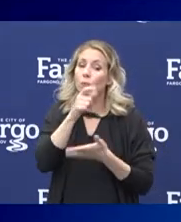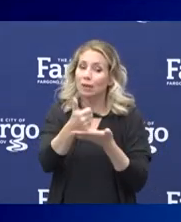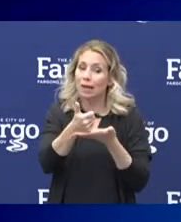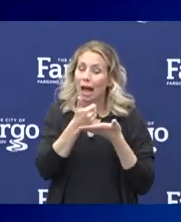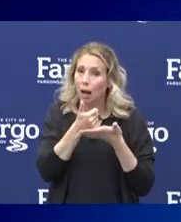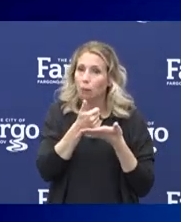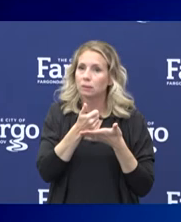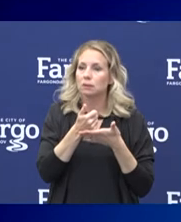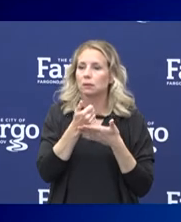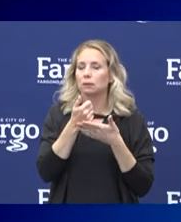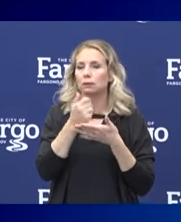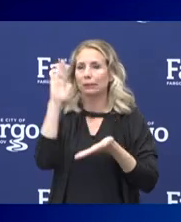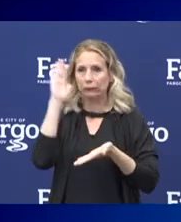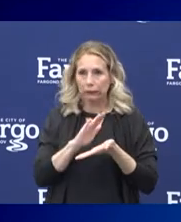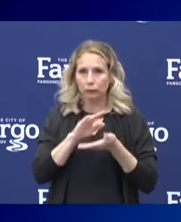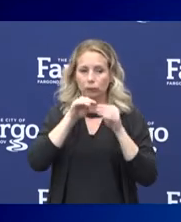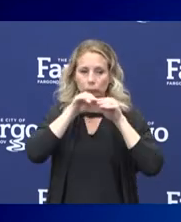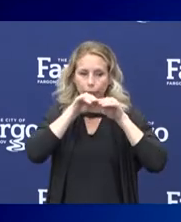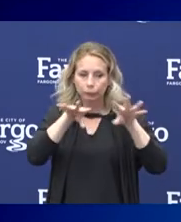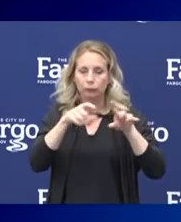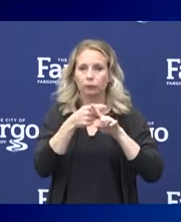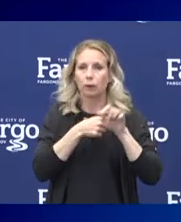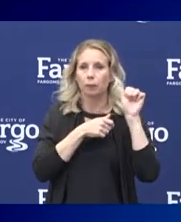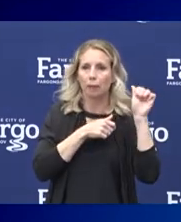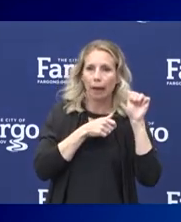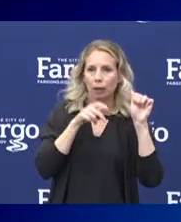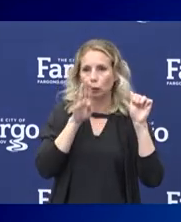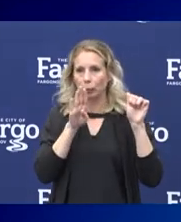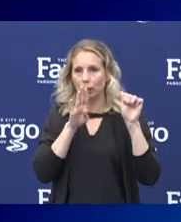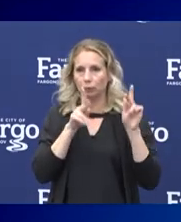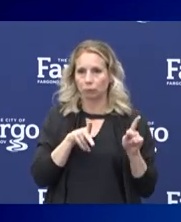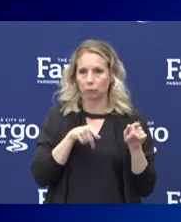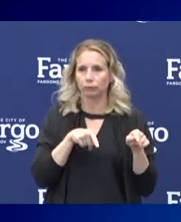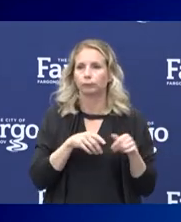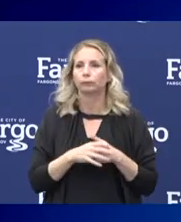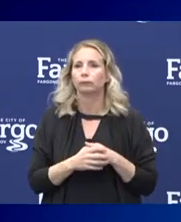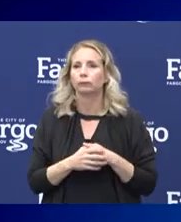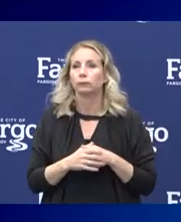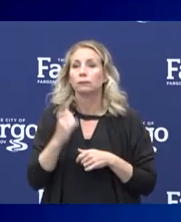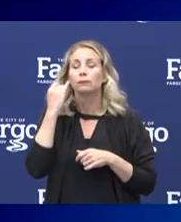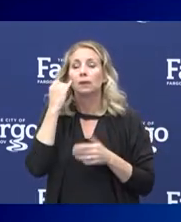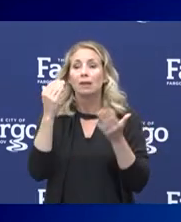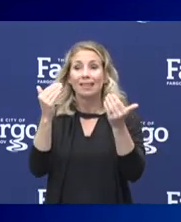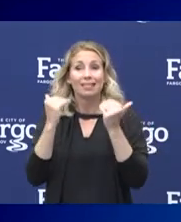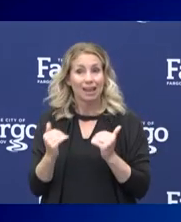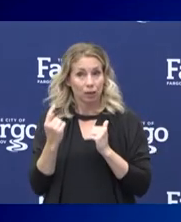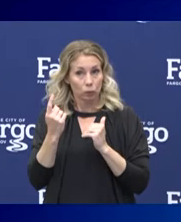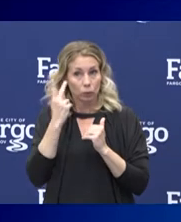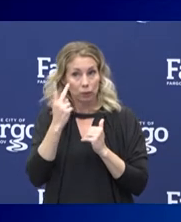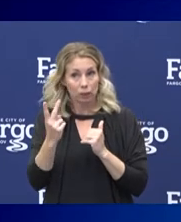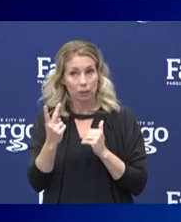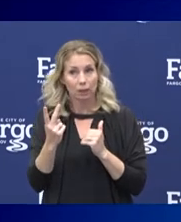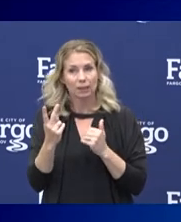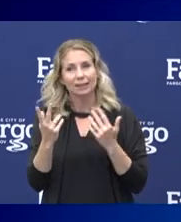transmission that occurs from person A to person B. But if you go to the next slide, you can kind of see that some of those smaller